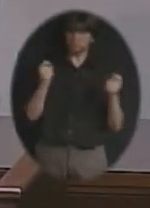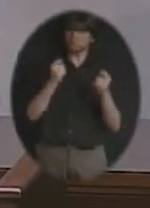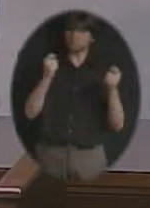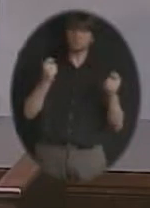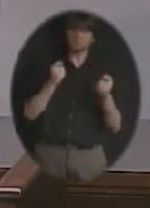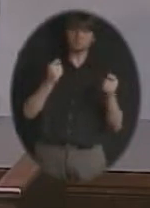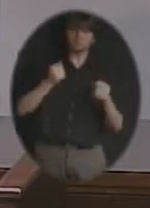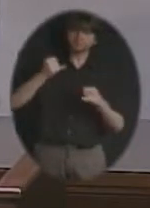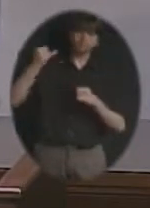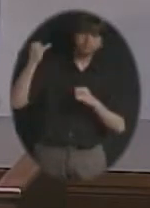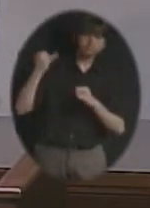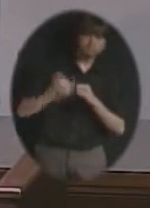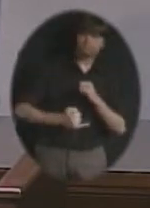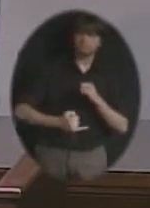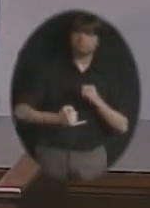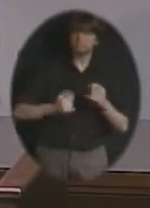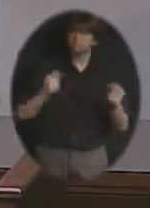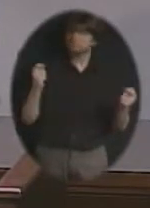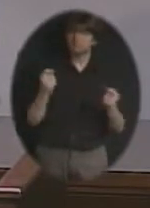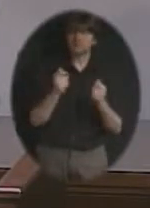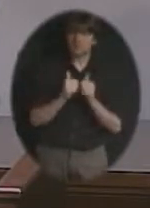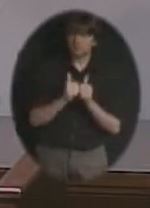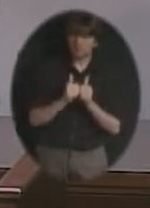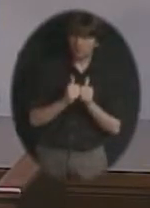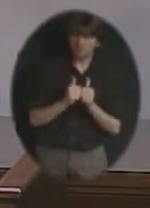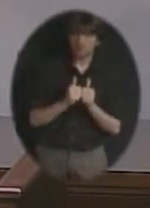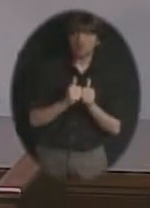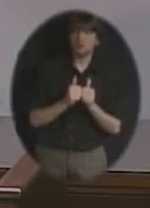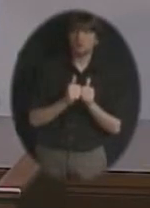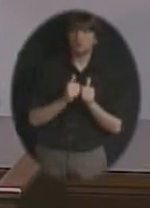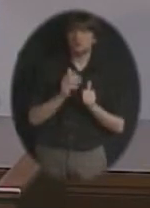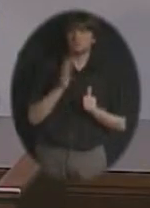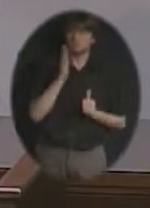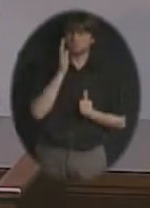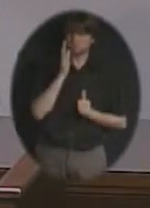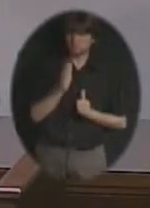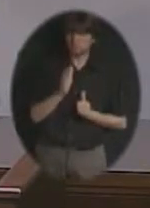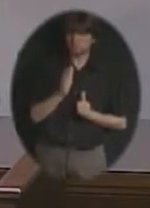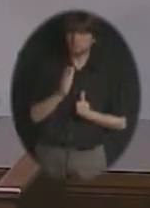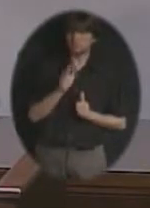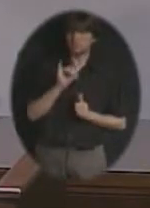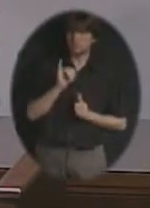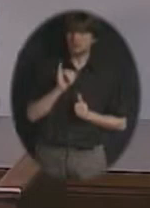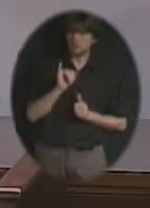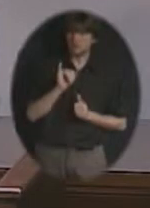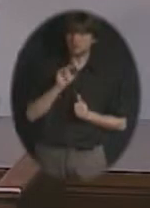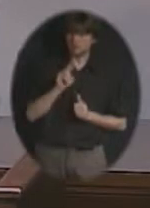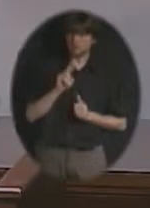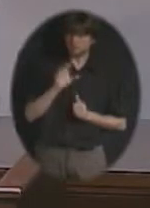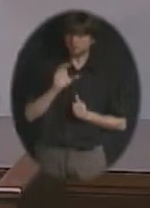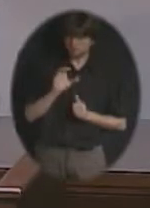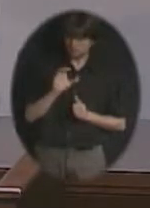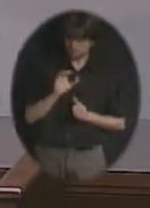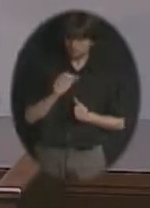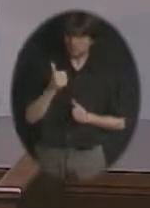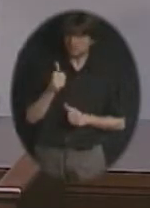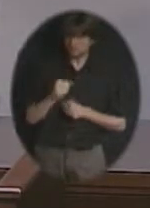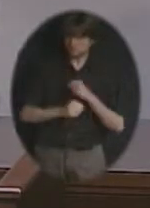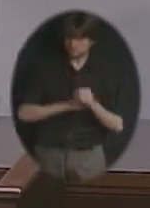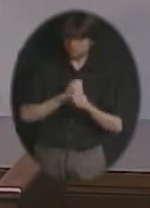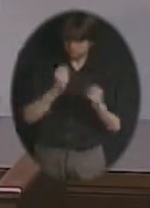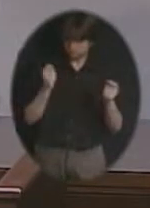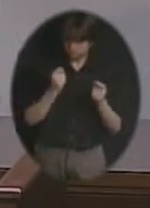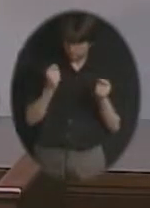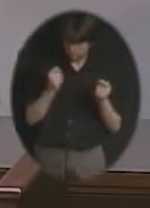going to be a kind of a celebration. We're going have the IRC, kind of a 10th anniversary celebration on June